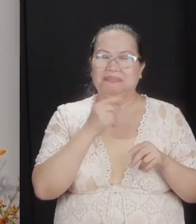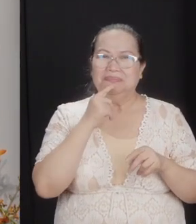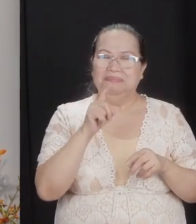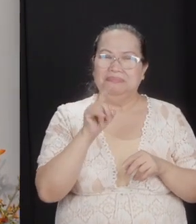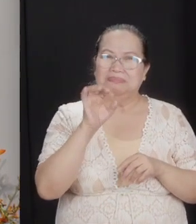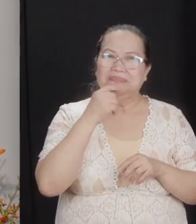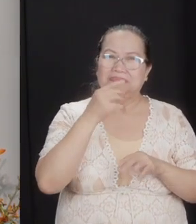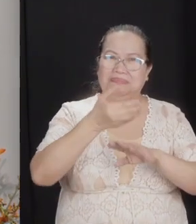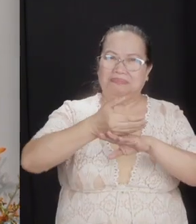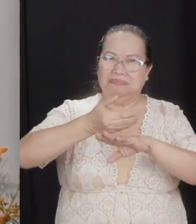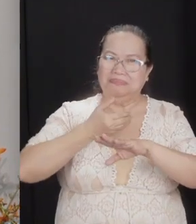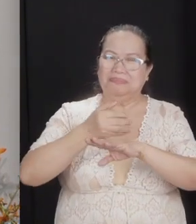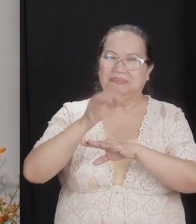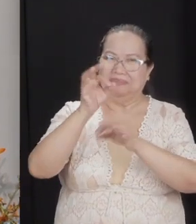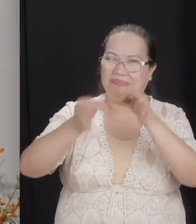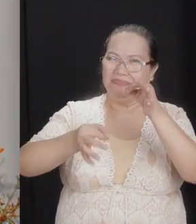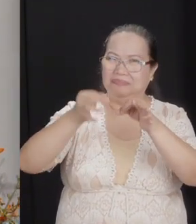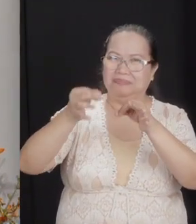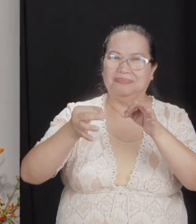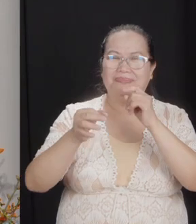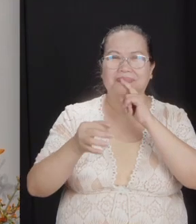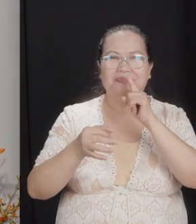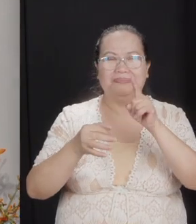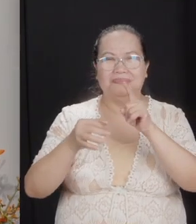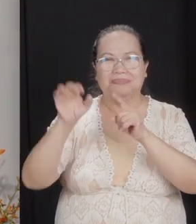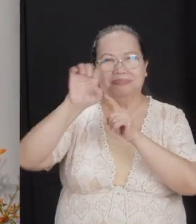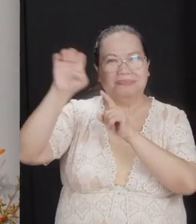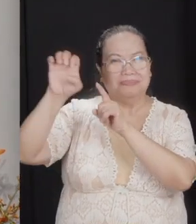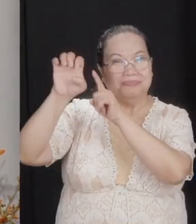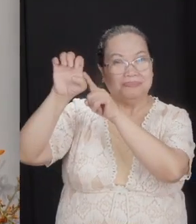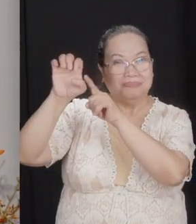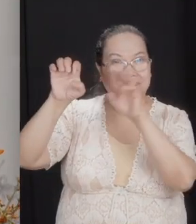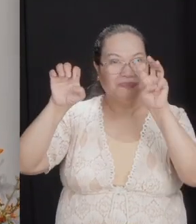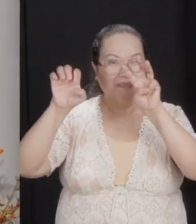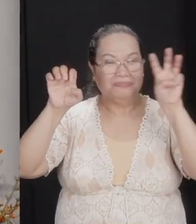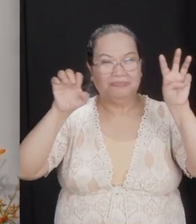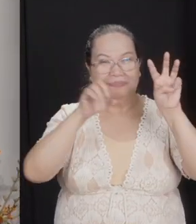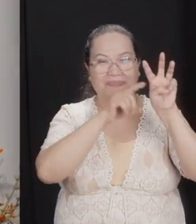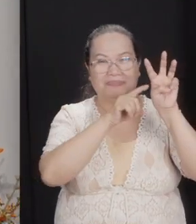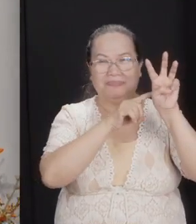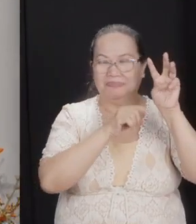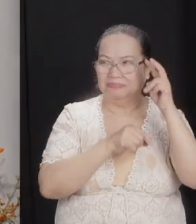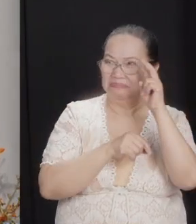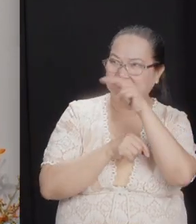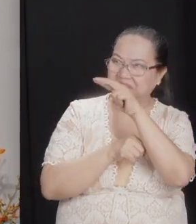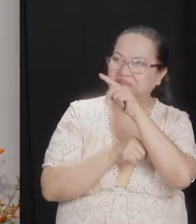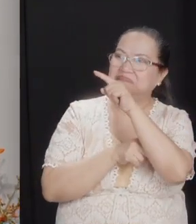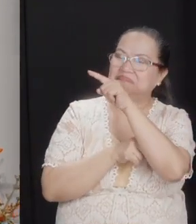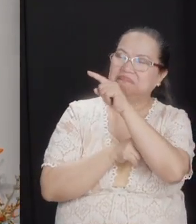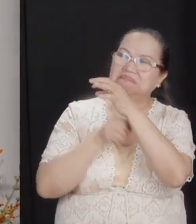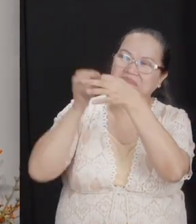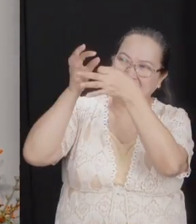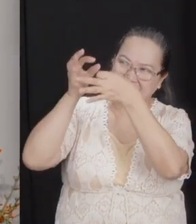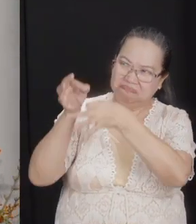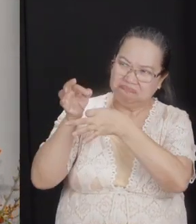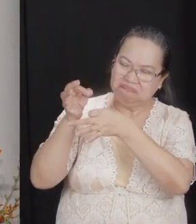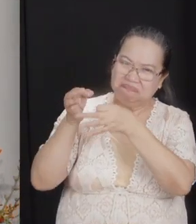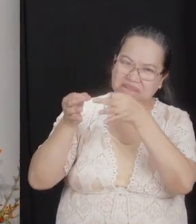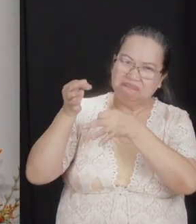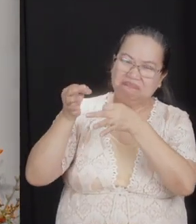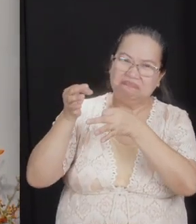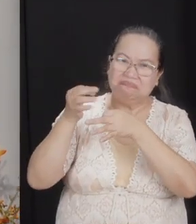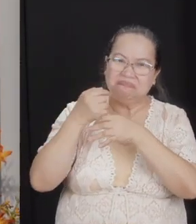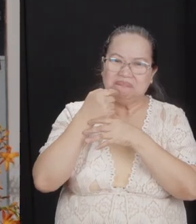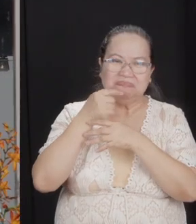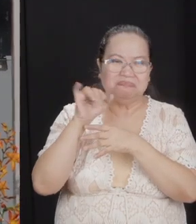prejudged the eastern tribes, the western tribes, prejudged them. And I'm sorry for the typo in the